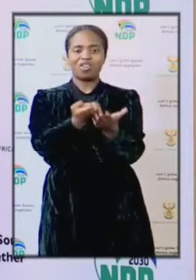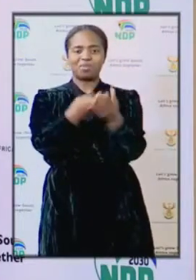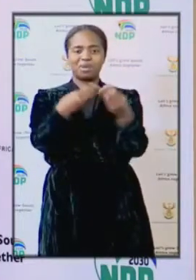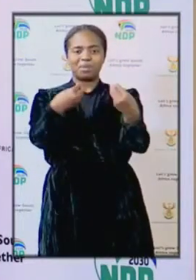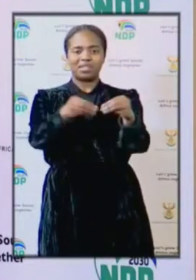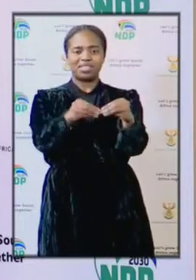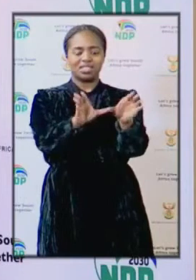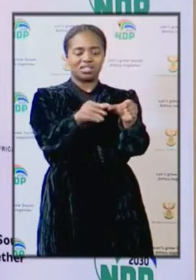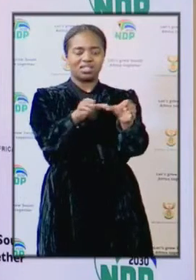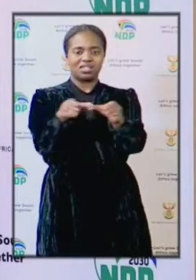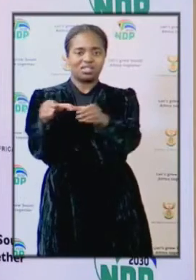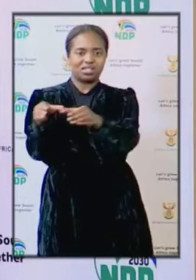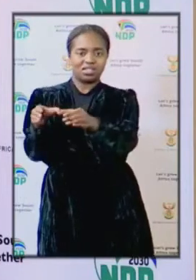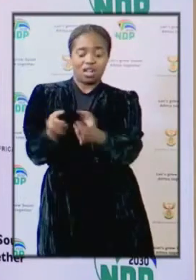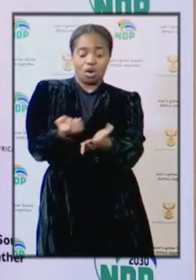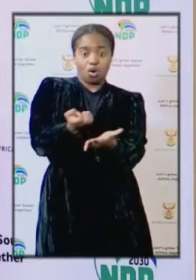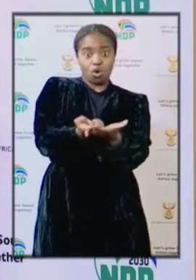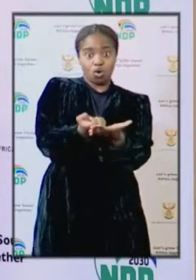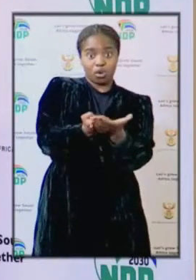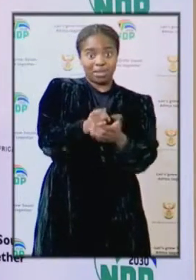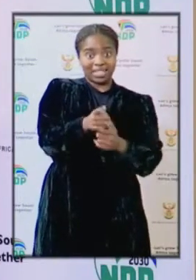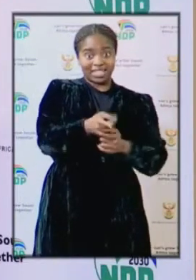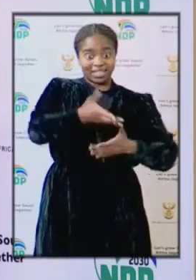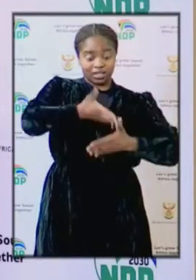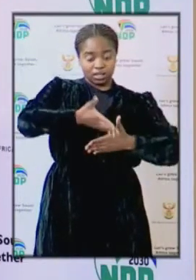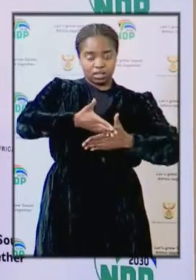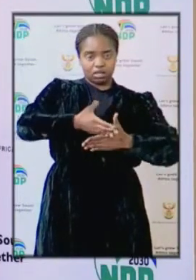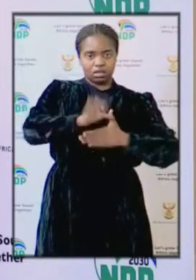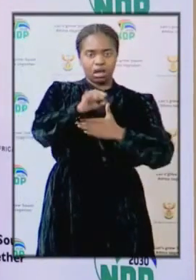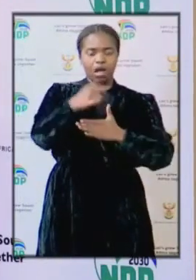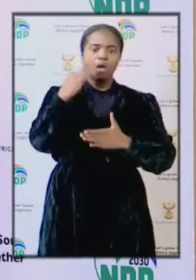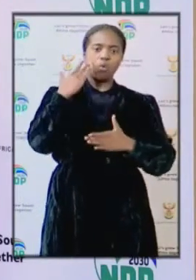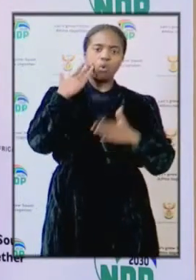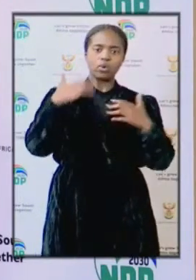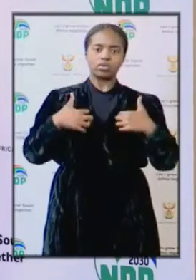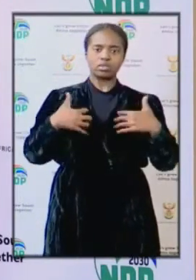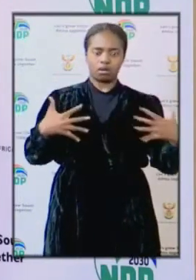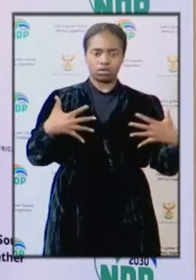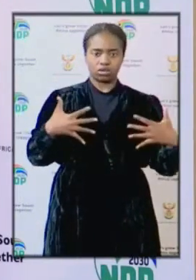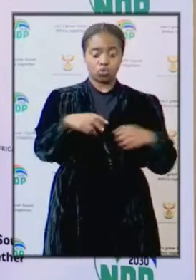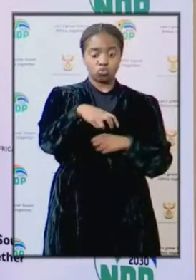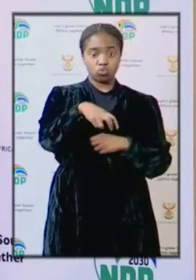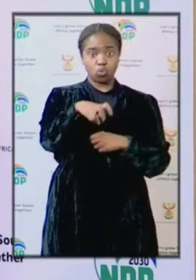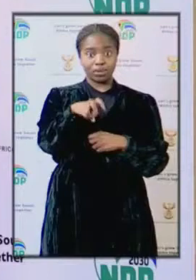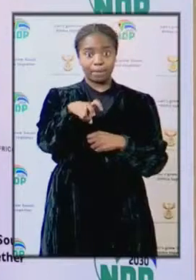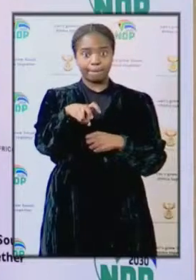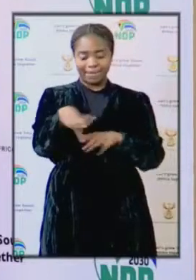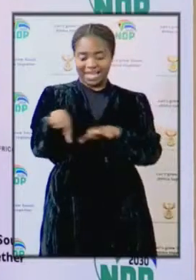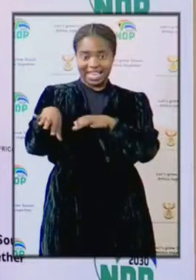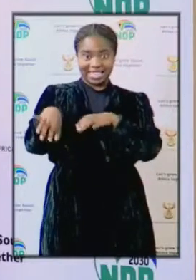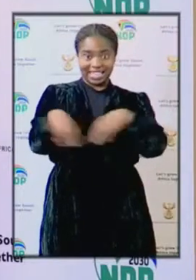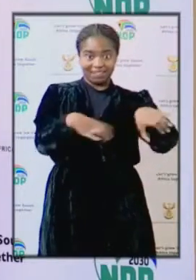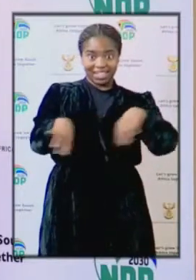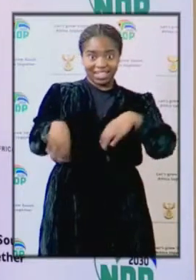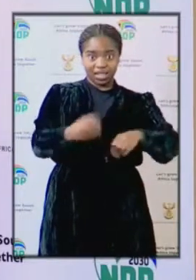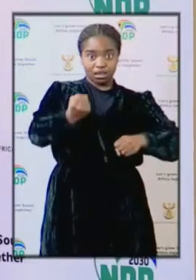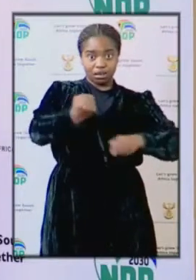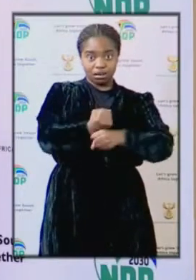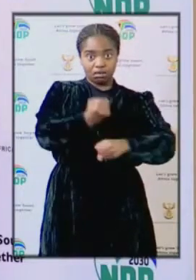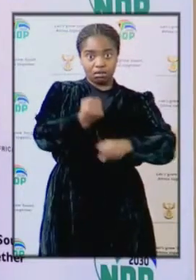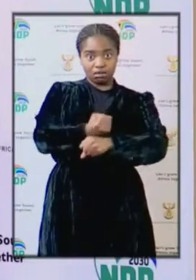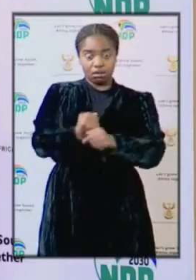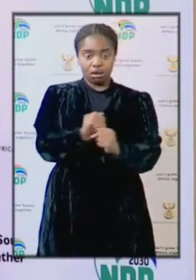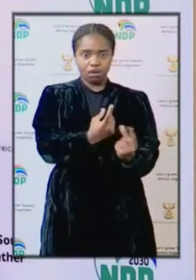As part of the economy, as part of the economy opening up, the tourism activities that are supportive